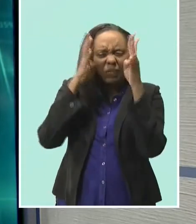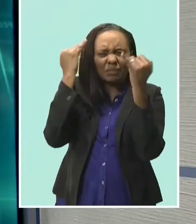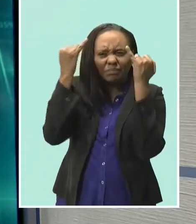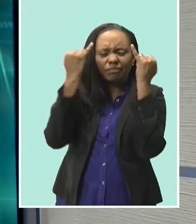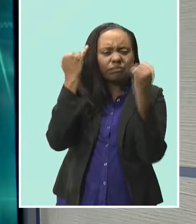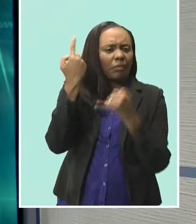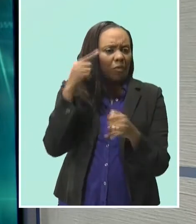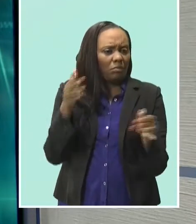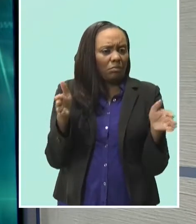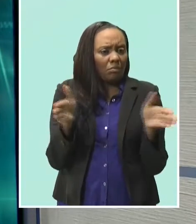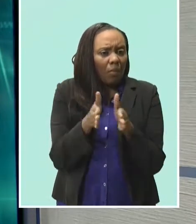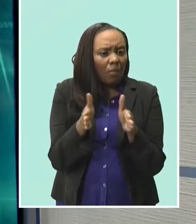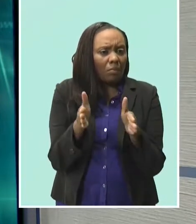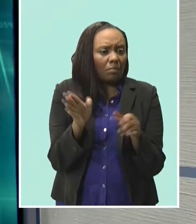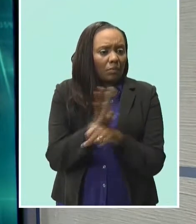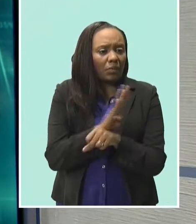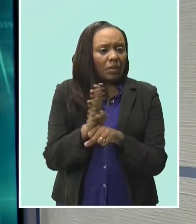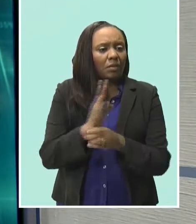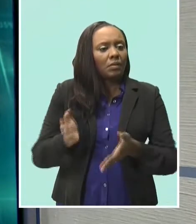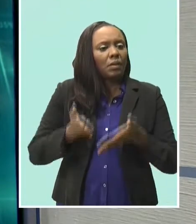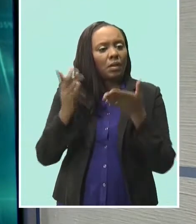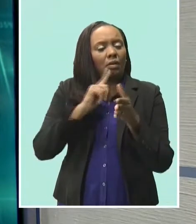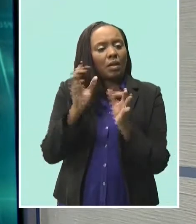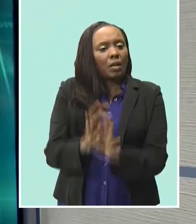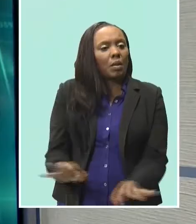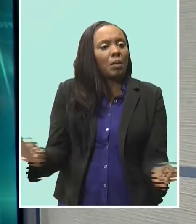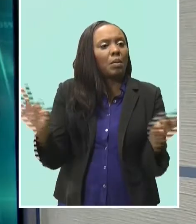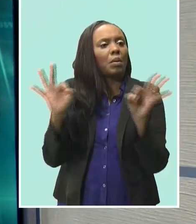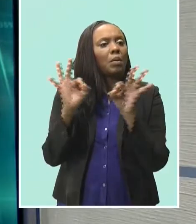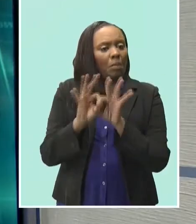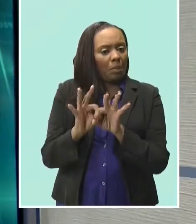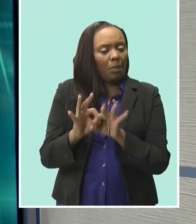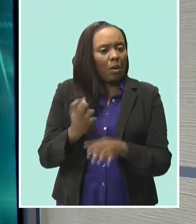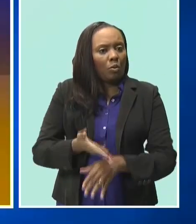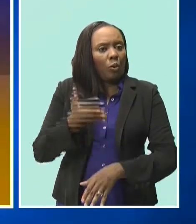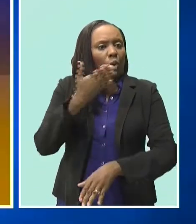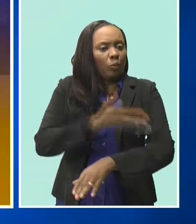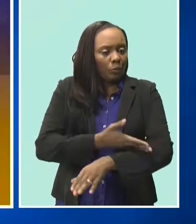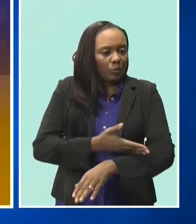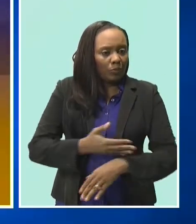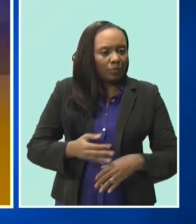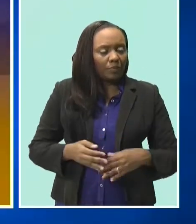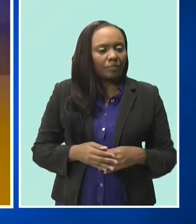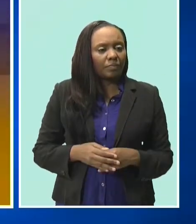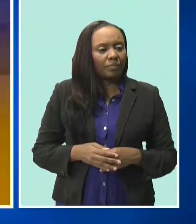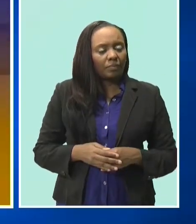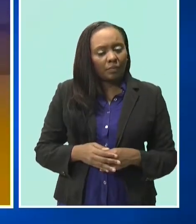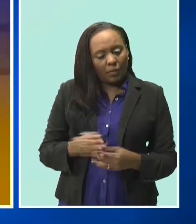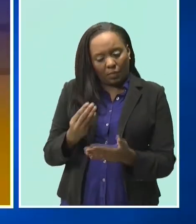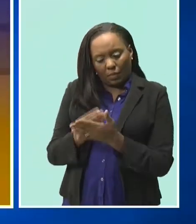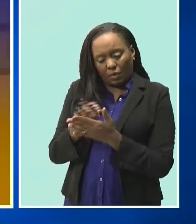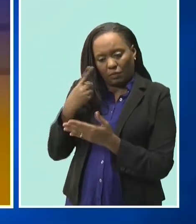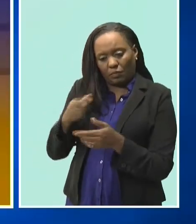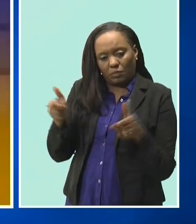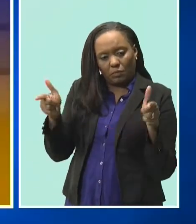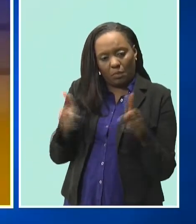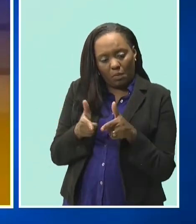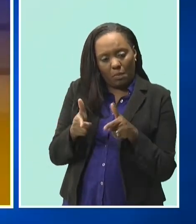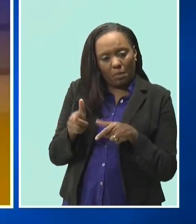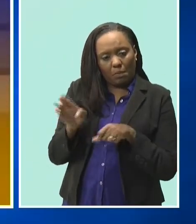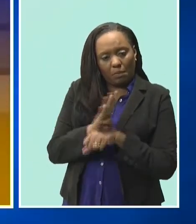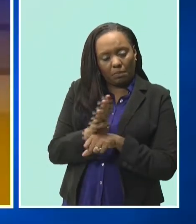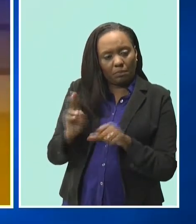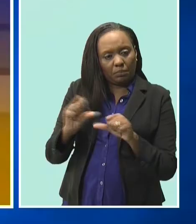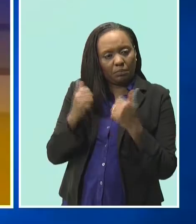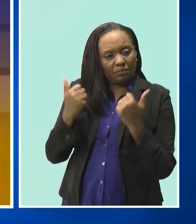businesses will also provide an important boost. Funding for the small business association, the small micro